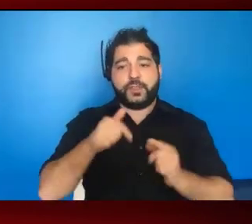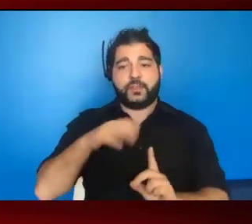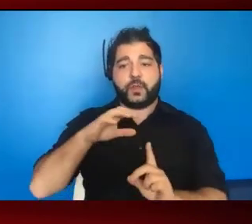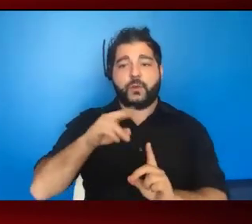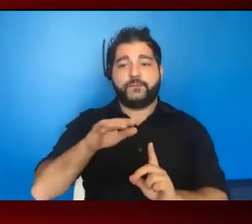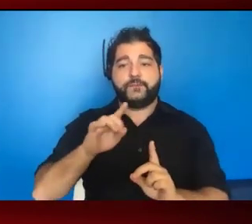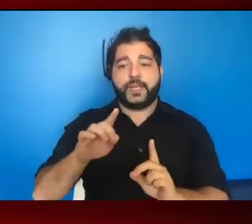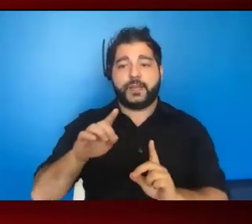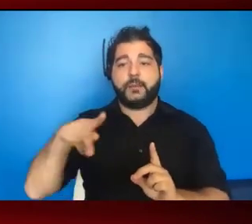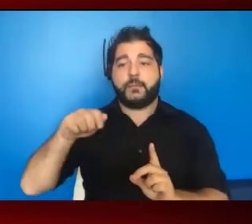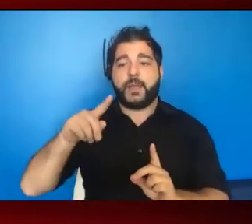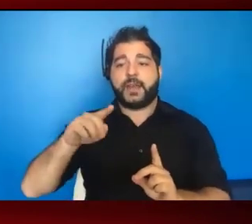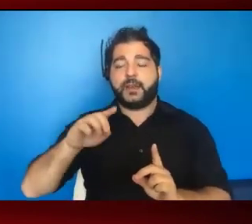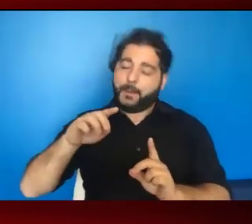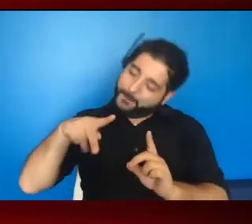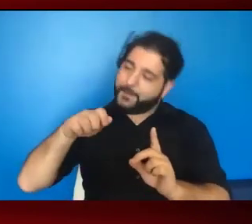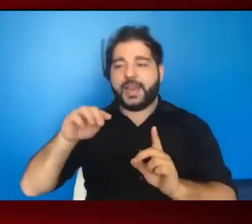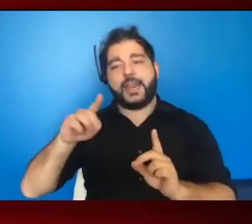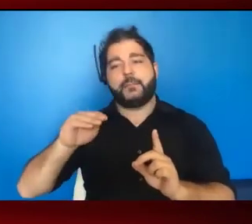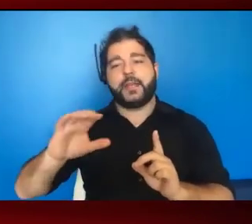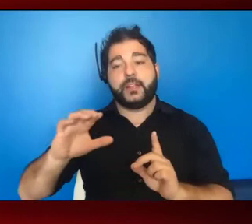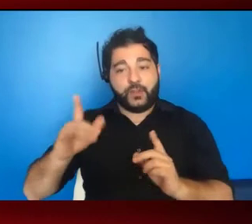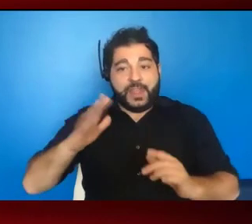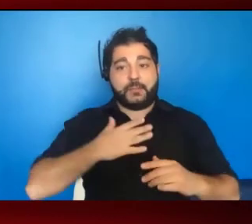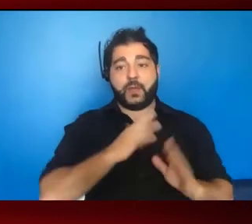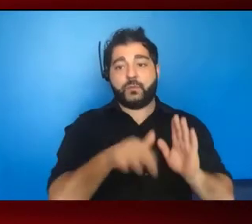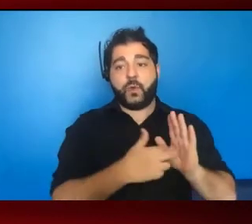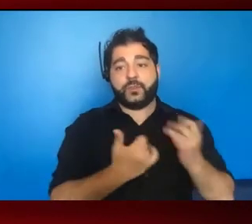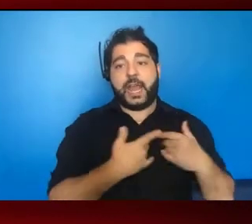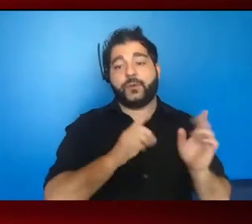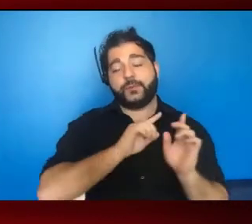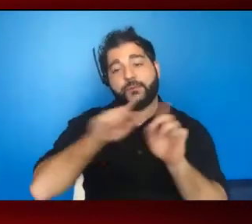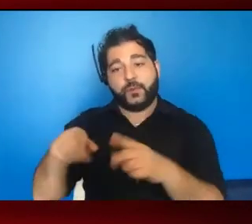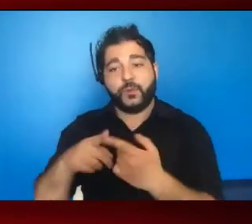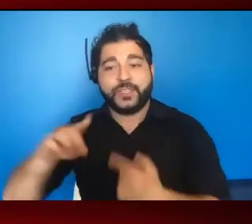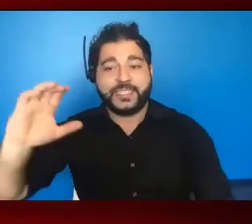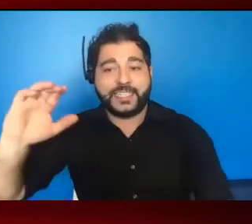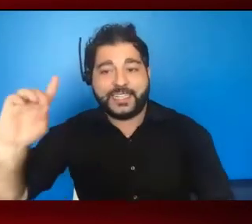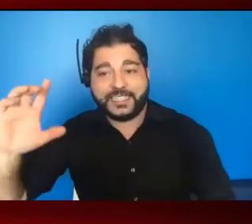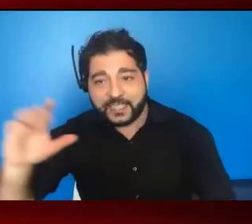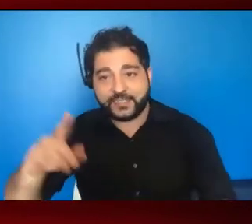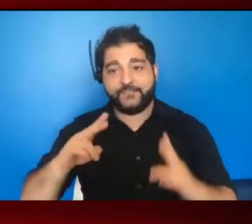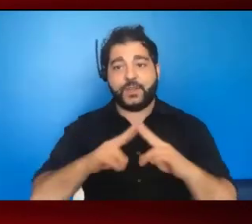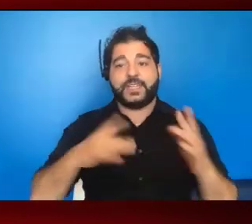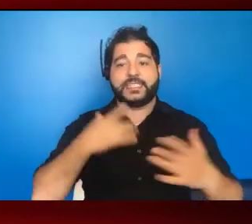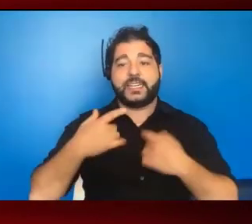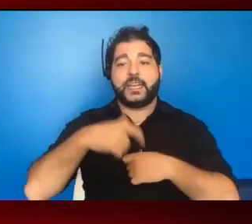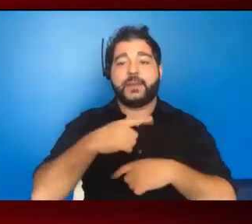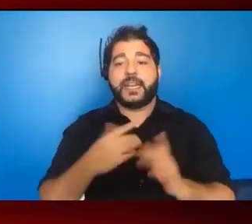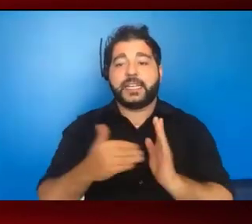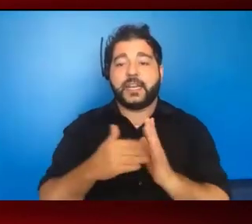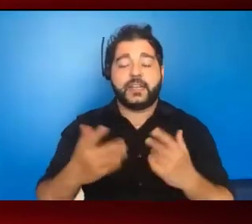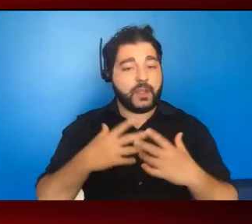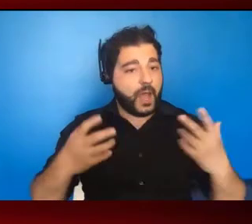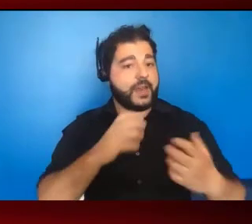pandemic as well. So that's where I come from. And now I'm at CDC. And it's a really exciting time. And again, a lot of